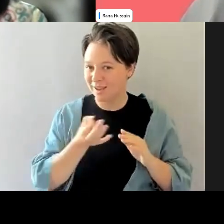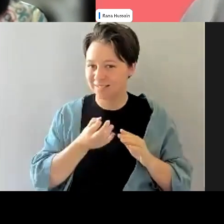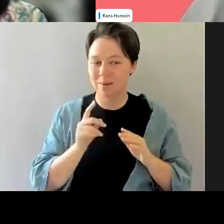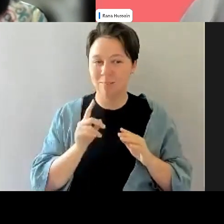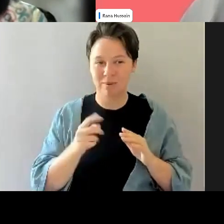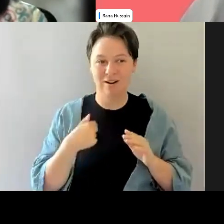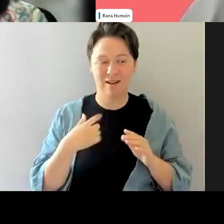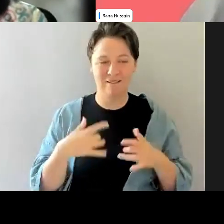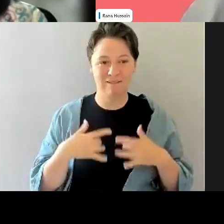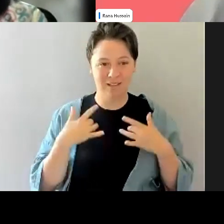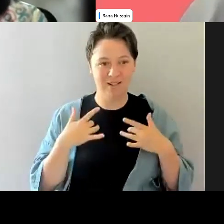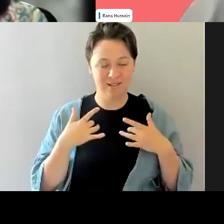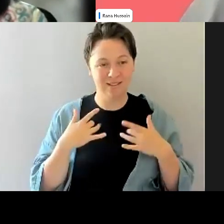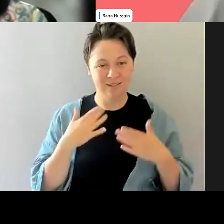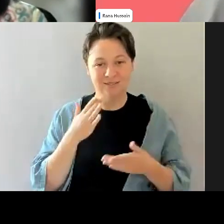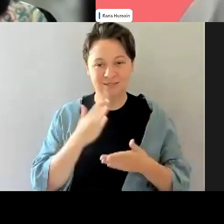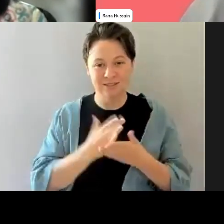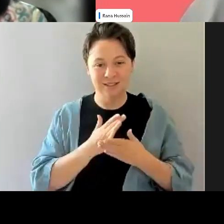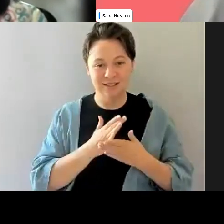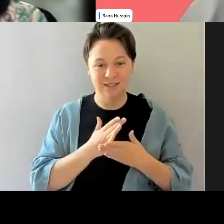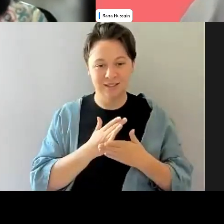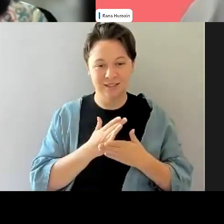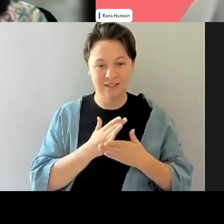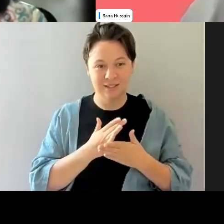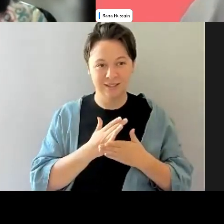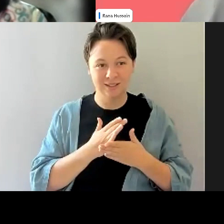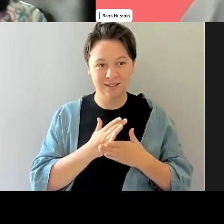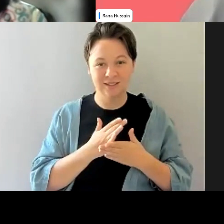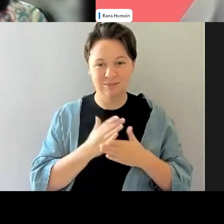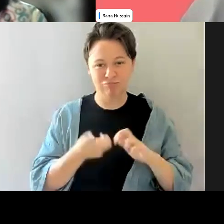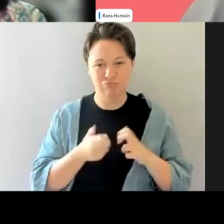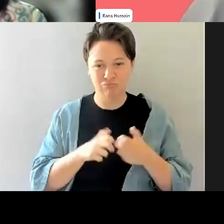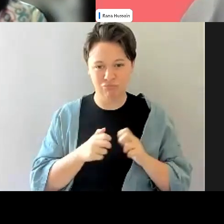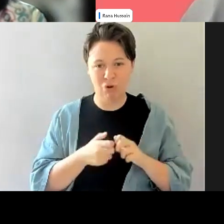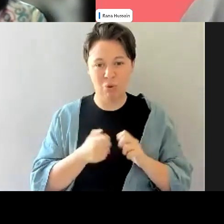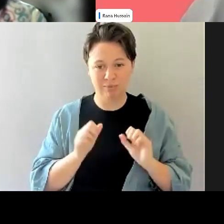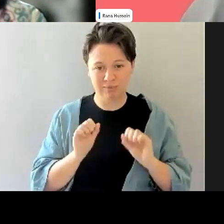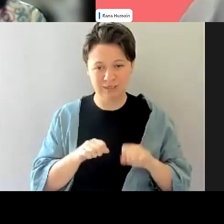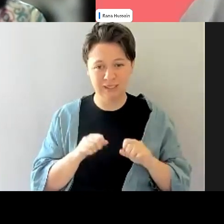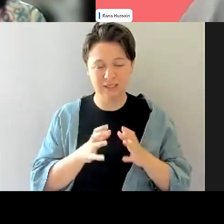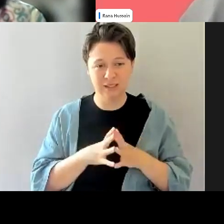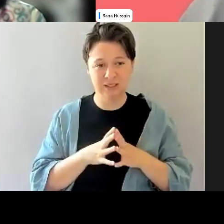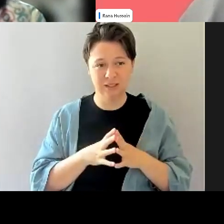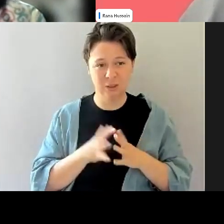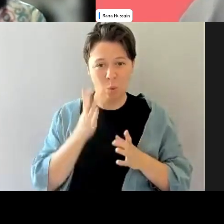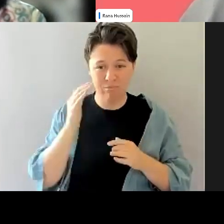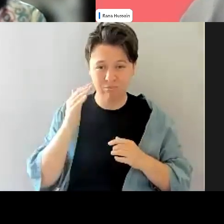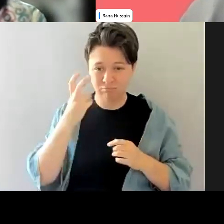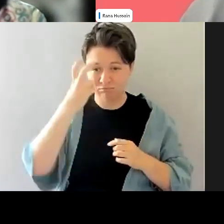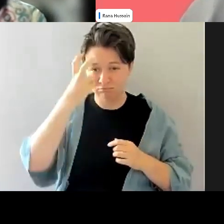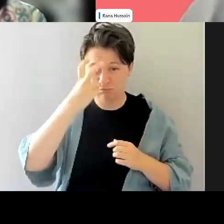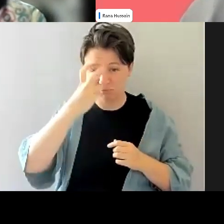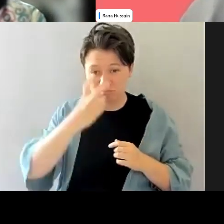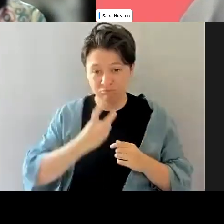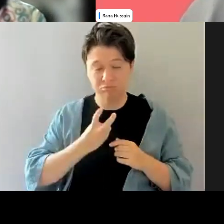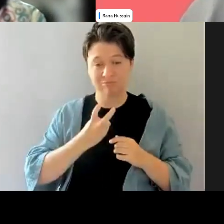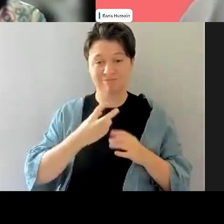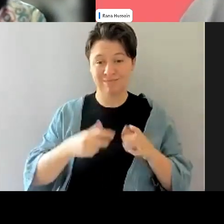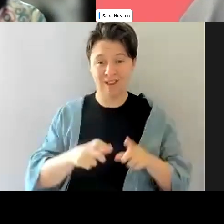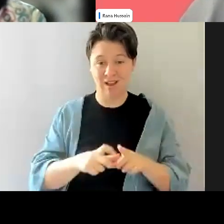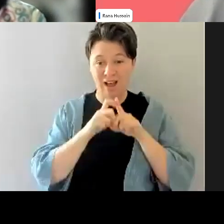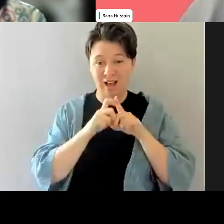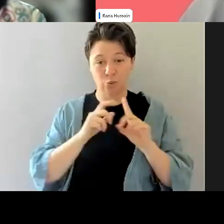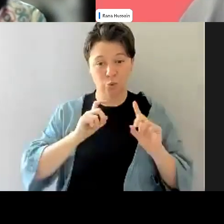yeah, I think it's definitely, um, you know, it's, it's a bit of an issue. think as, as, as people get older, you know, it's, it's hard to stay